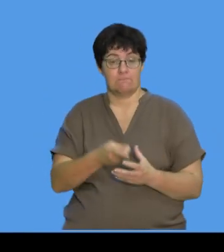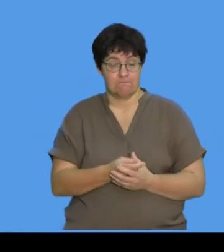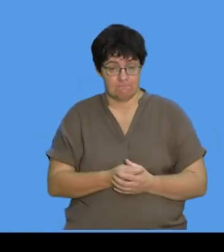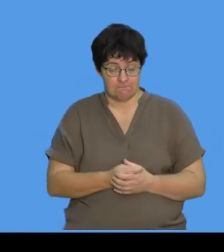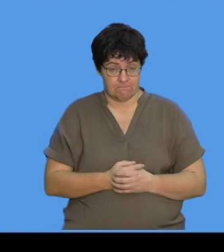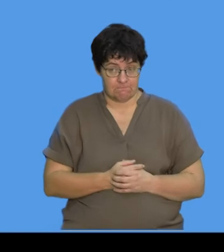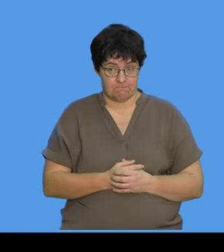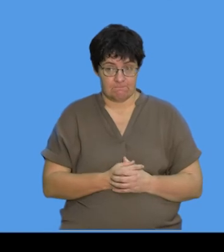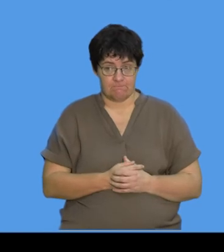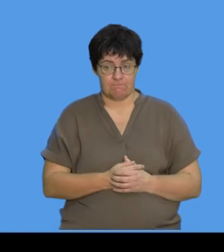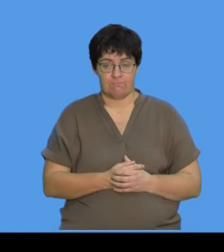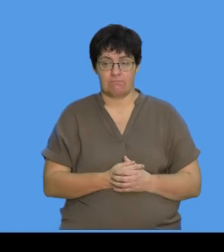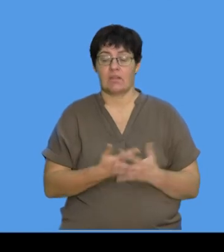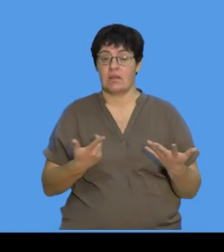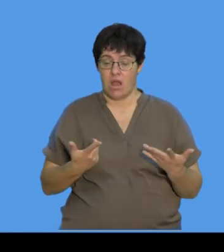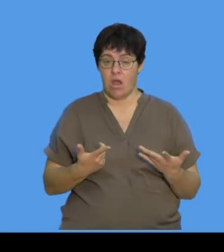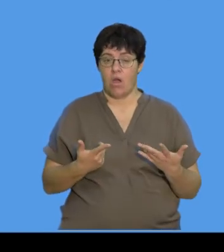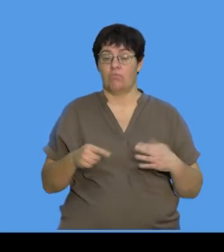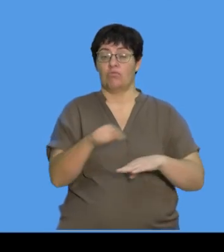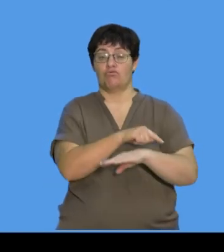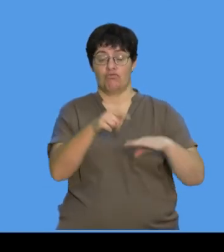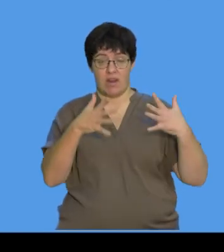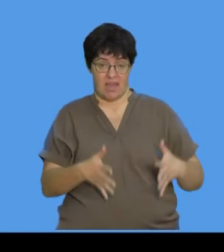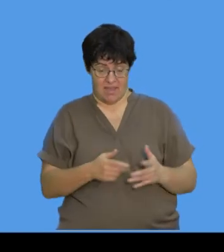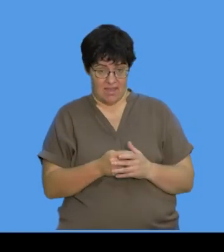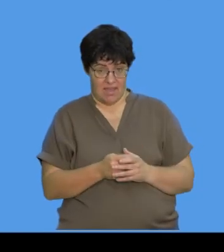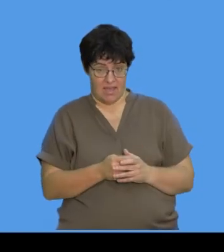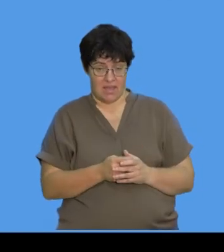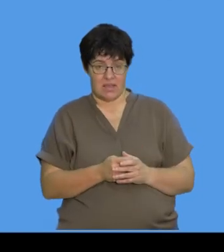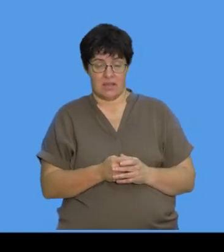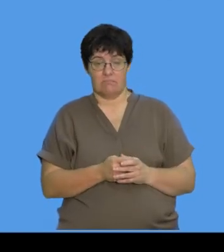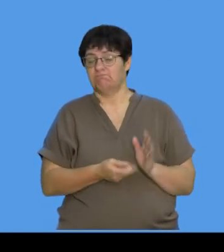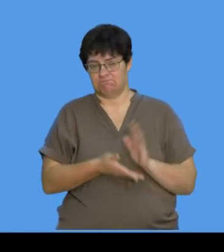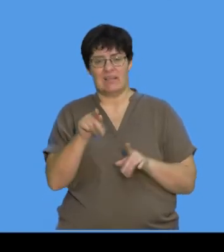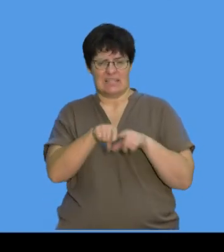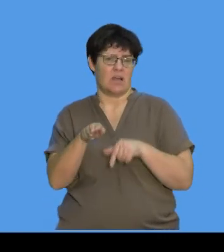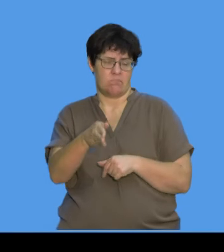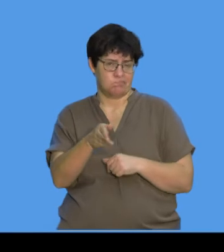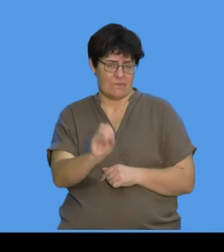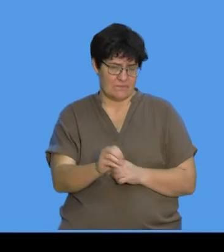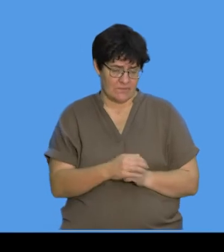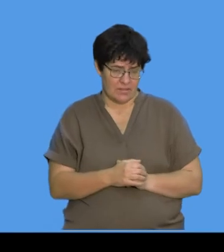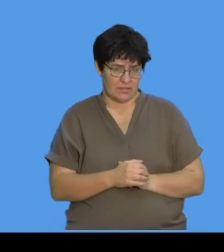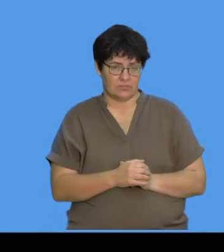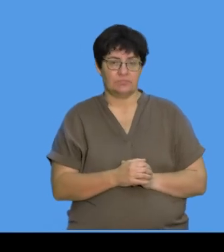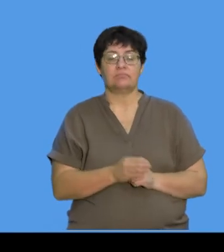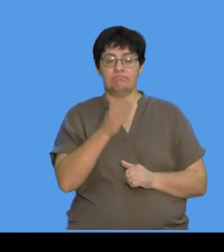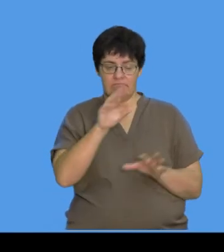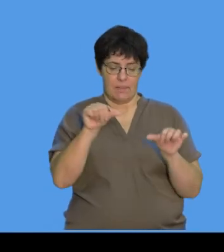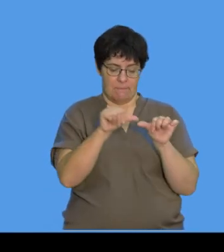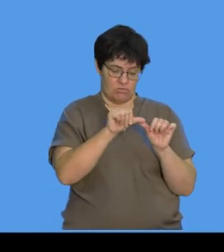Now, I take my ruler because I always take a ruler into the test and I take my ruler and I measure